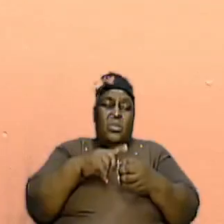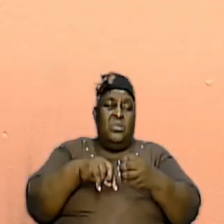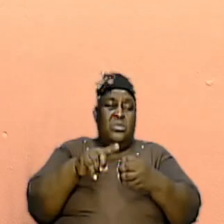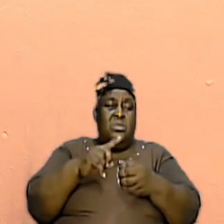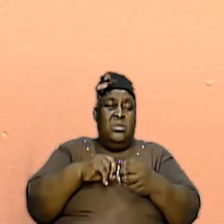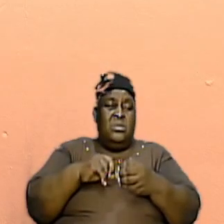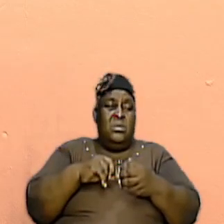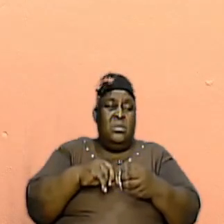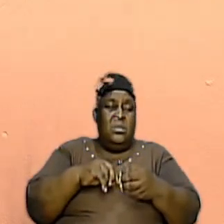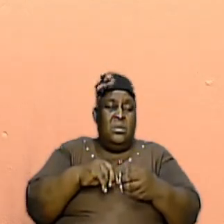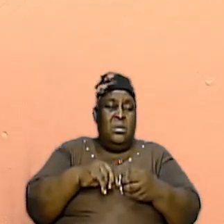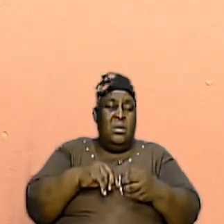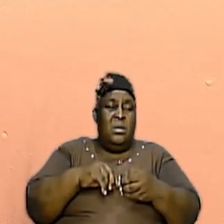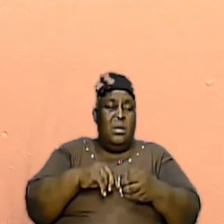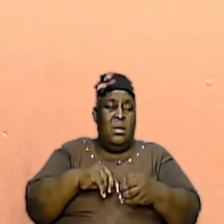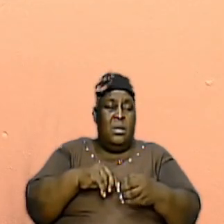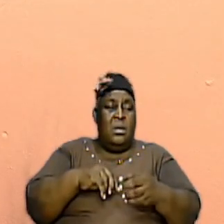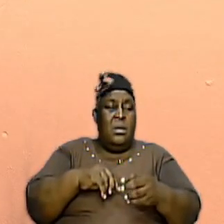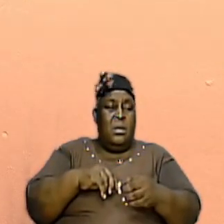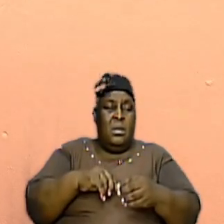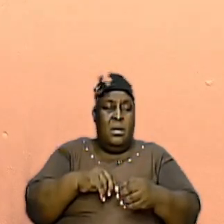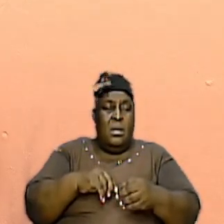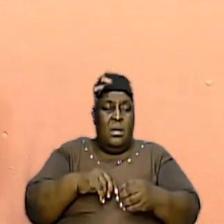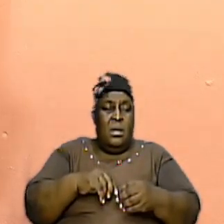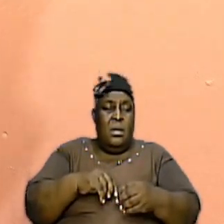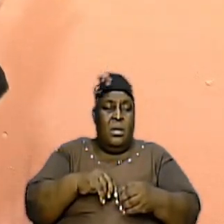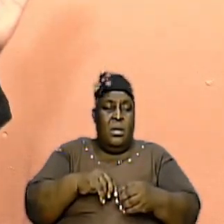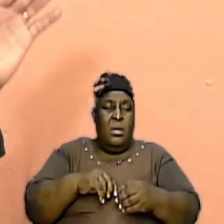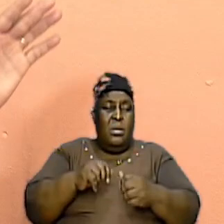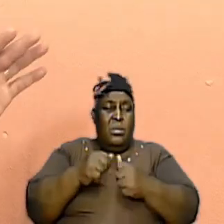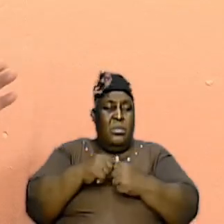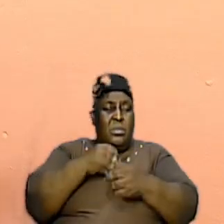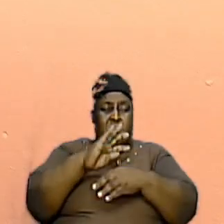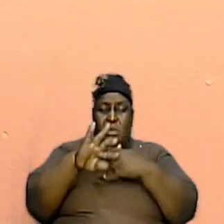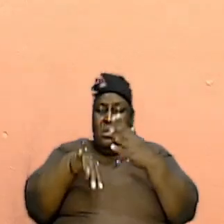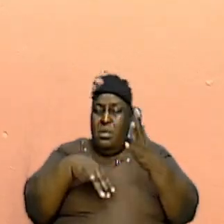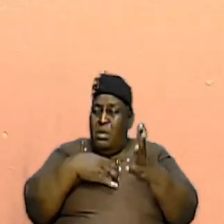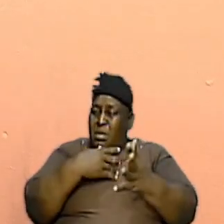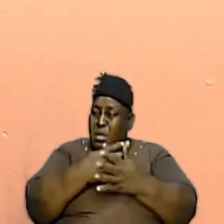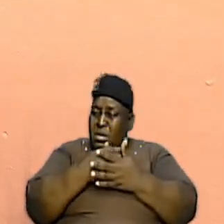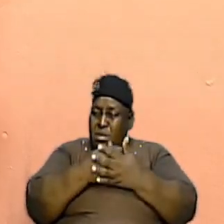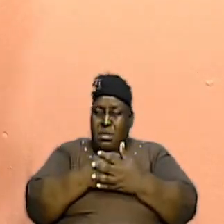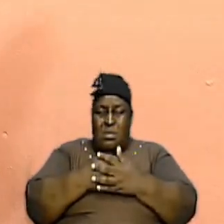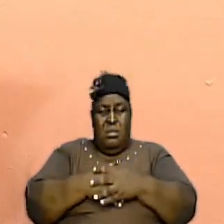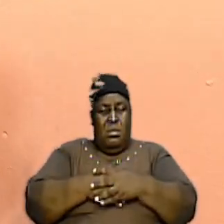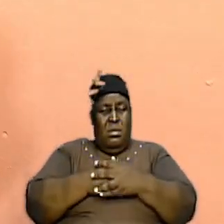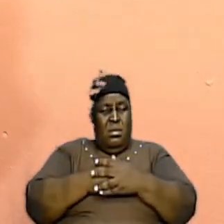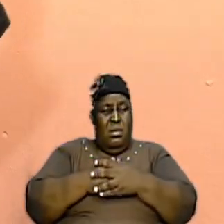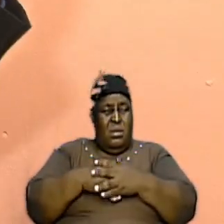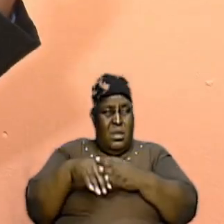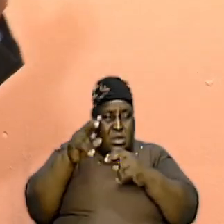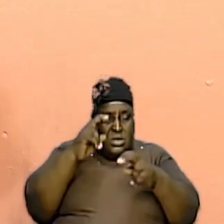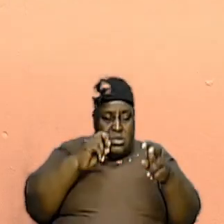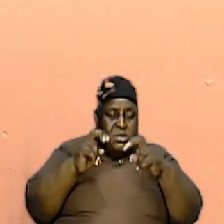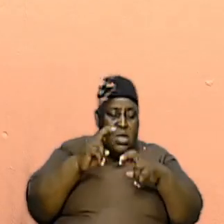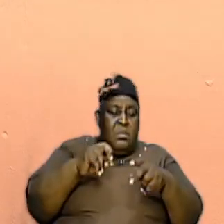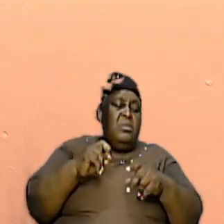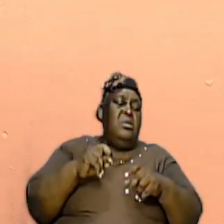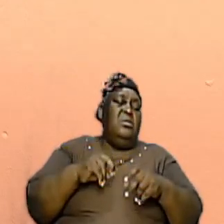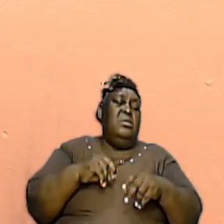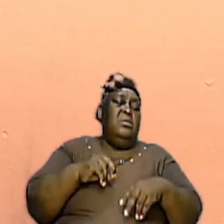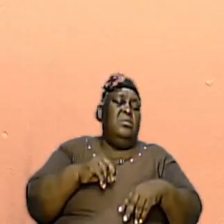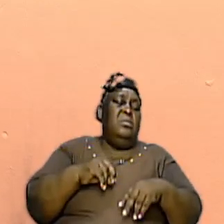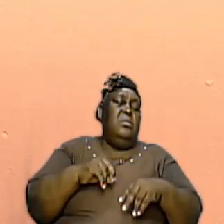essentially is that with all the background all of what we had gone through since we started